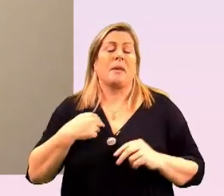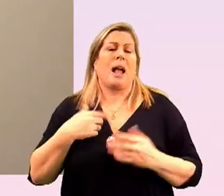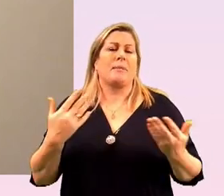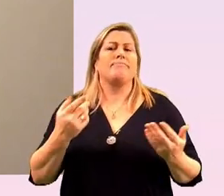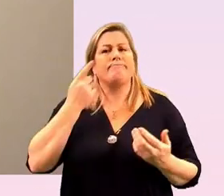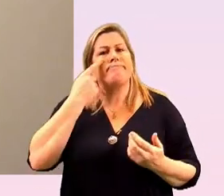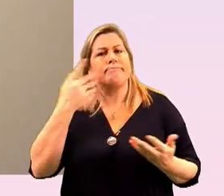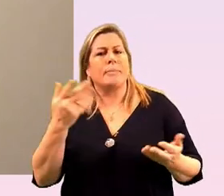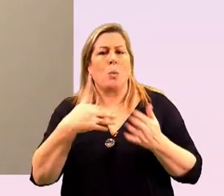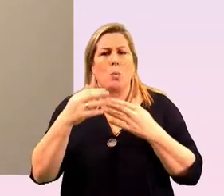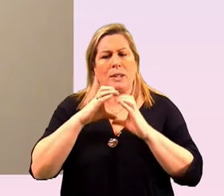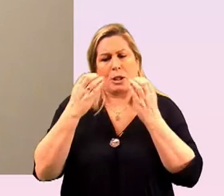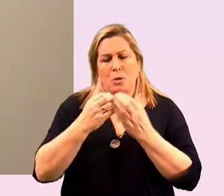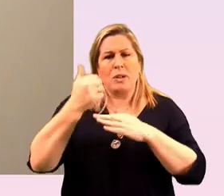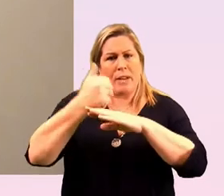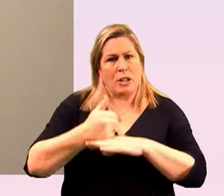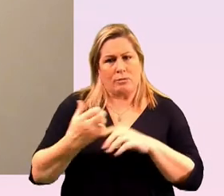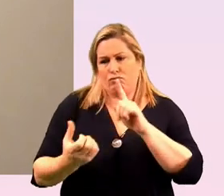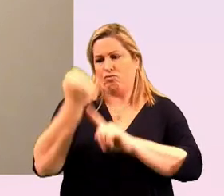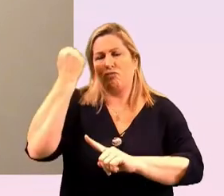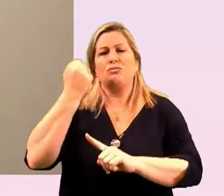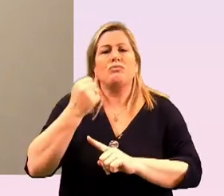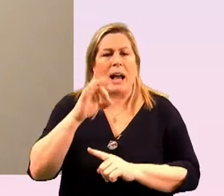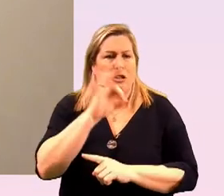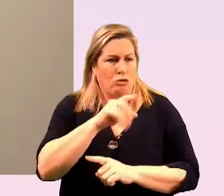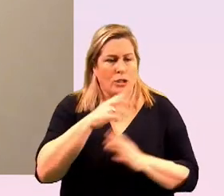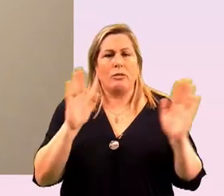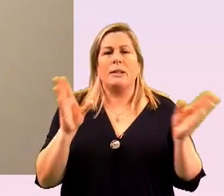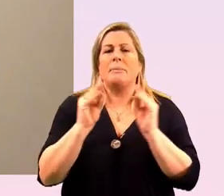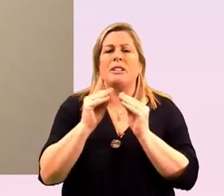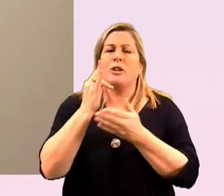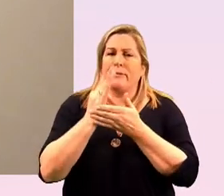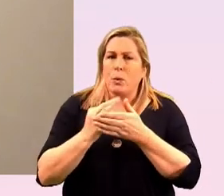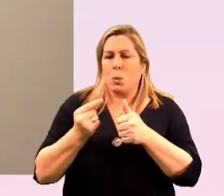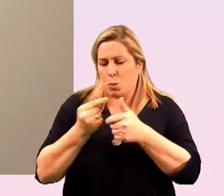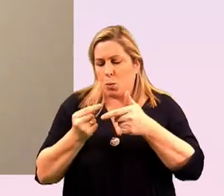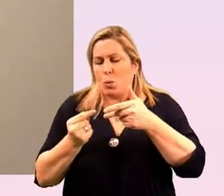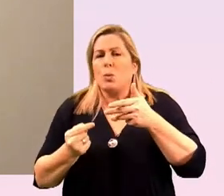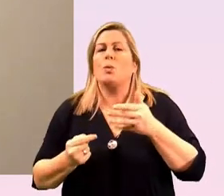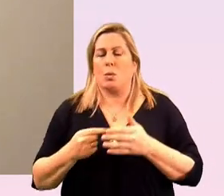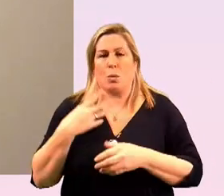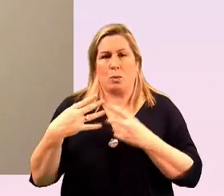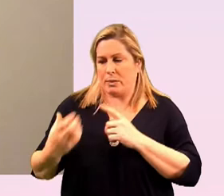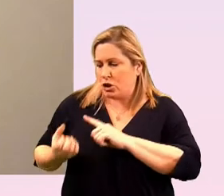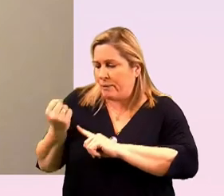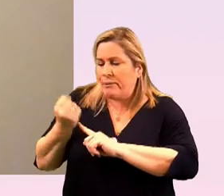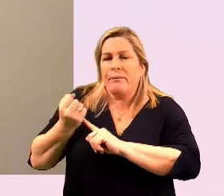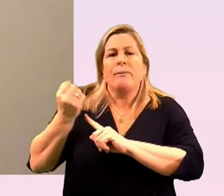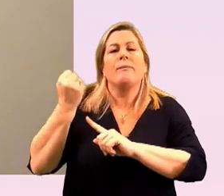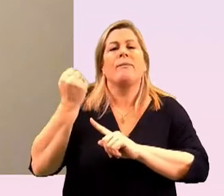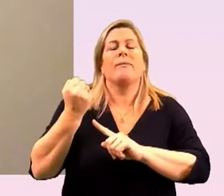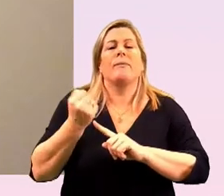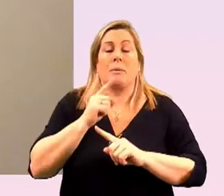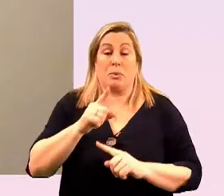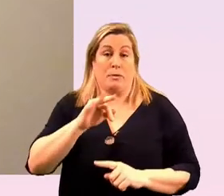seen what community foundation has done and grania has alluded to some of those and key moments in its history and